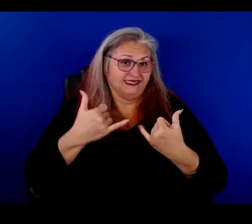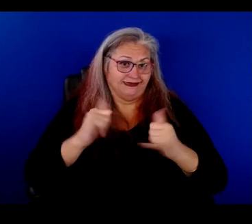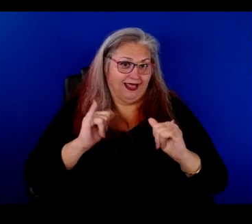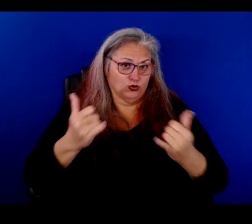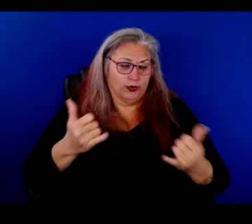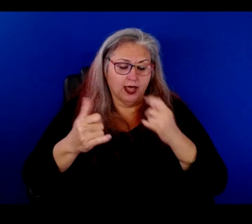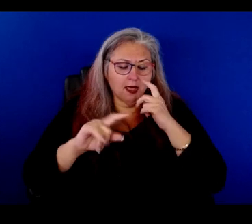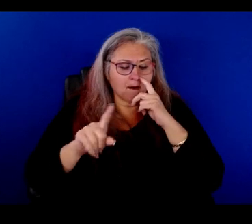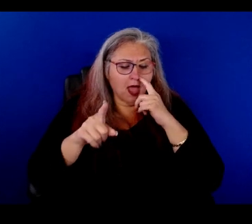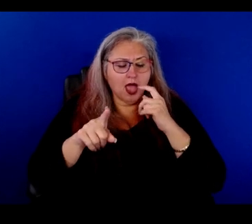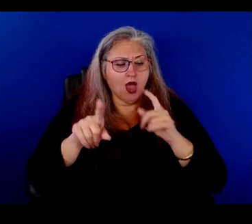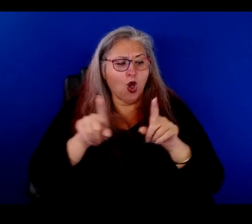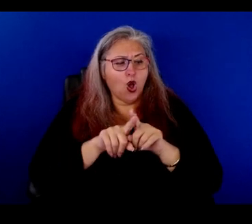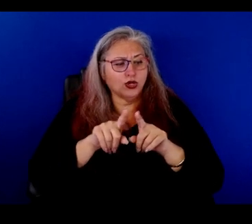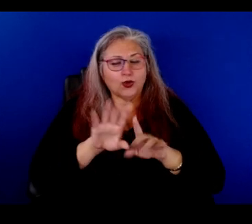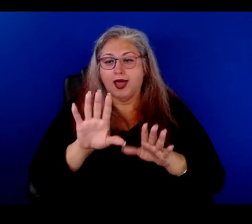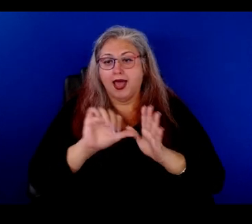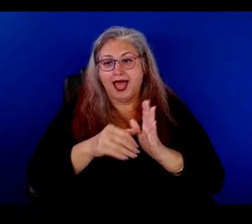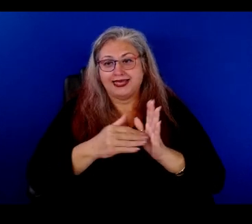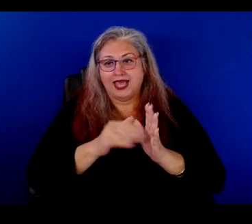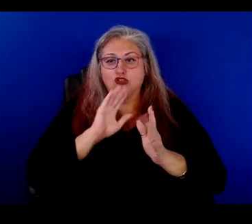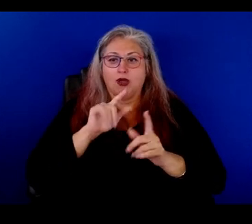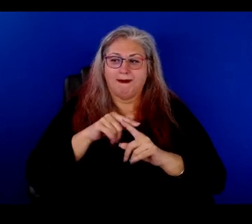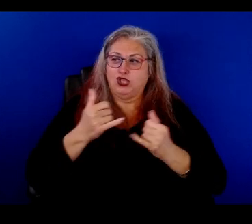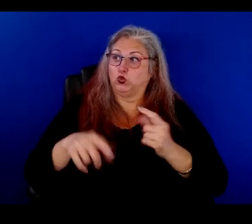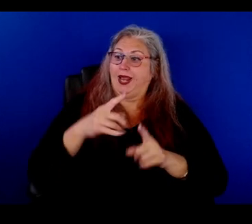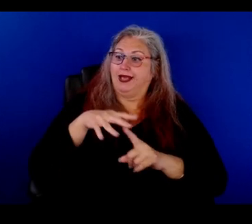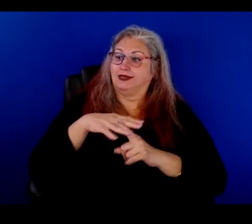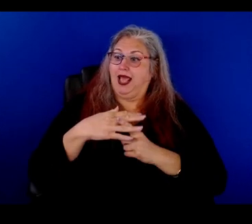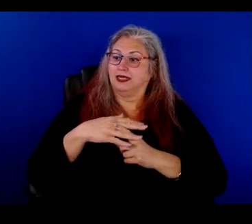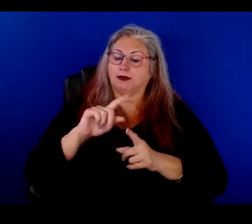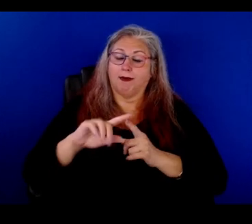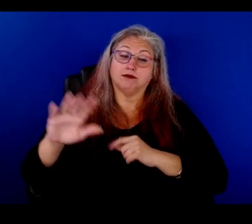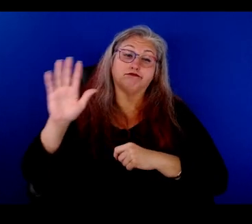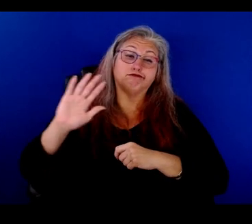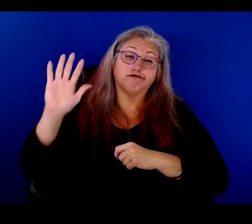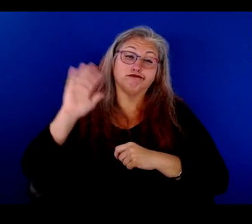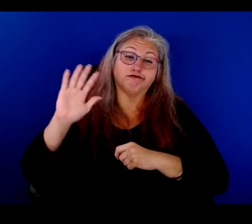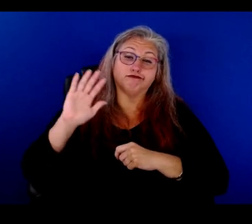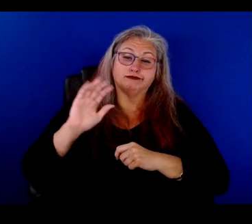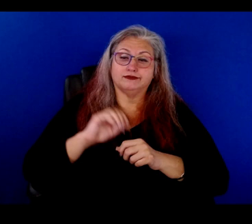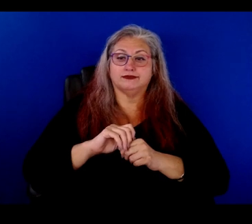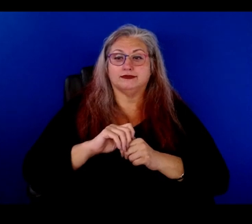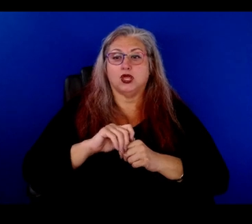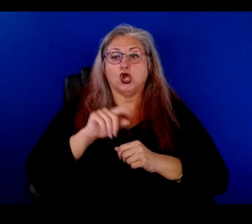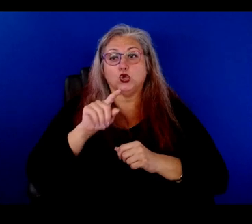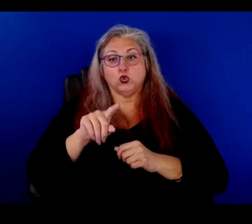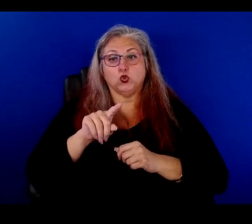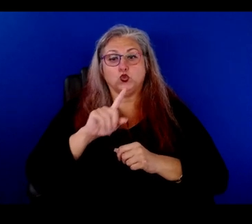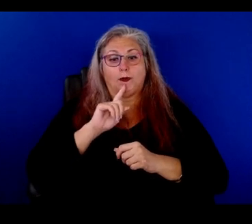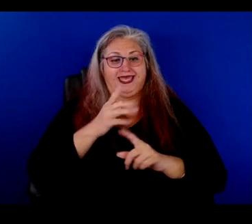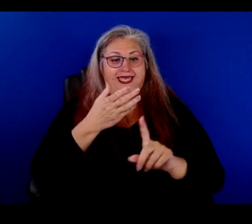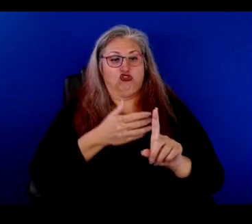you know, you also, for, again, we're in the context of today, but back in the day in aquellos temples, you being yourself